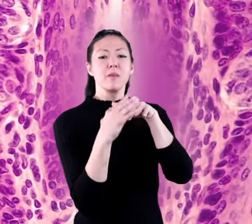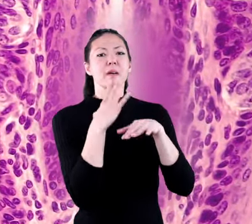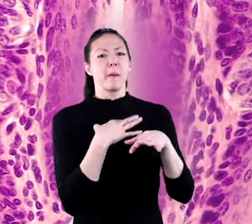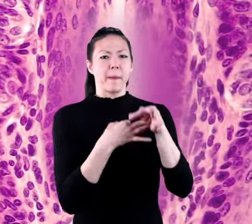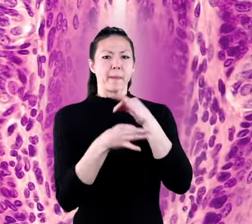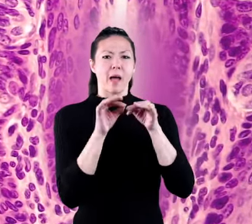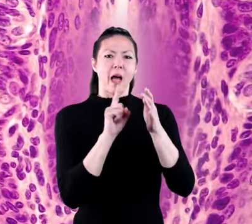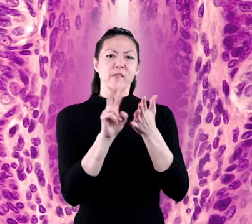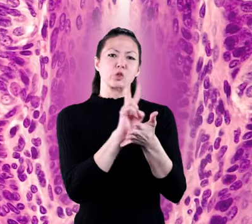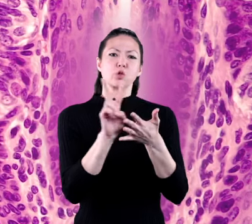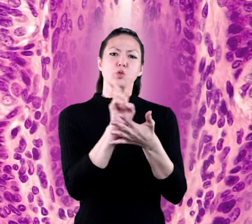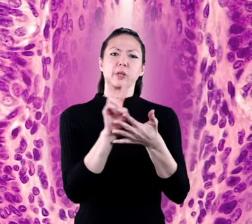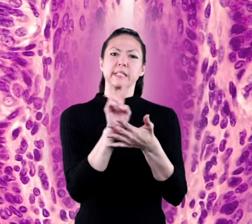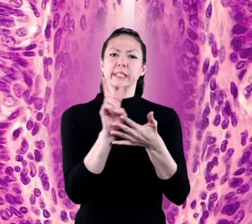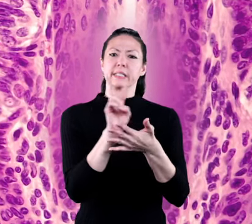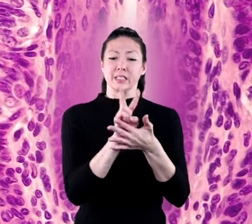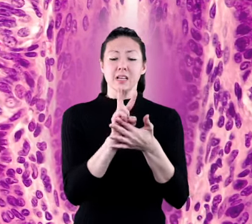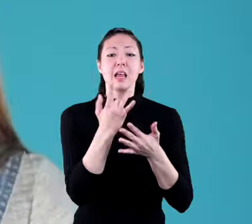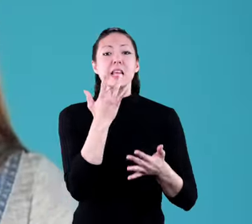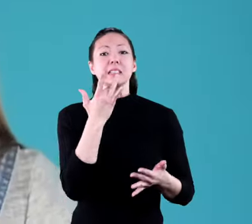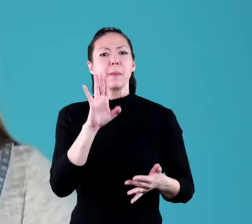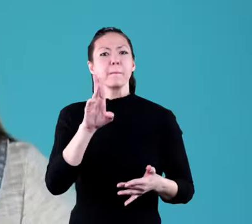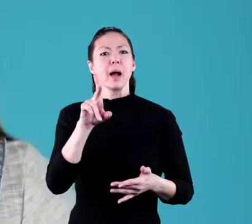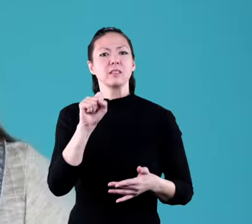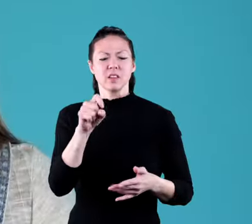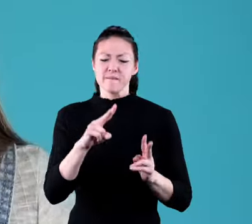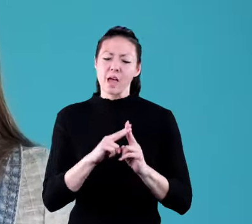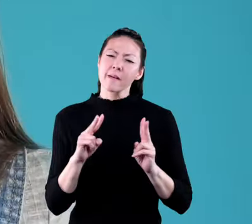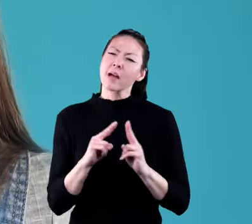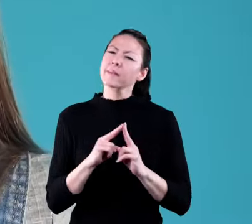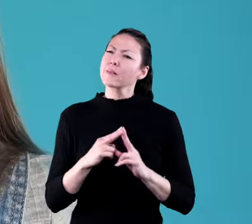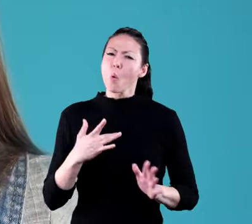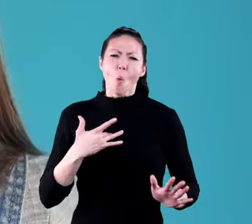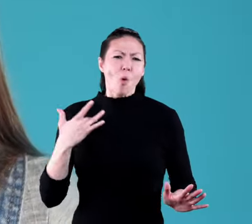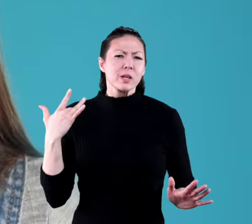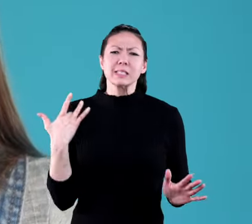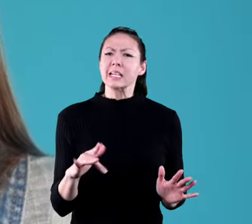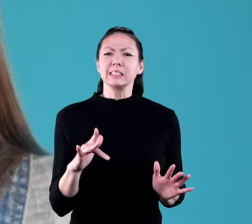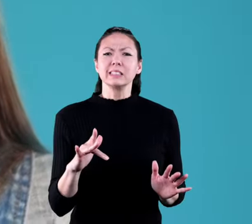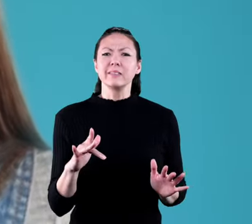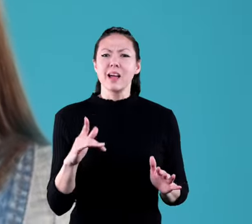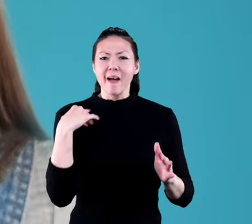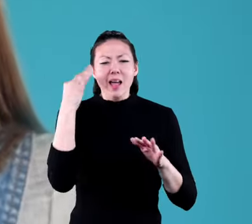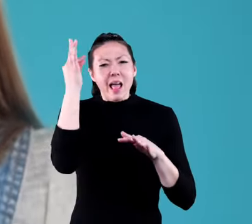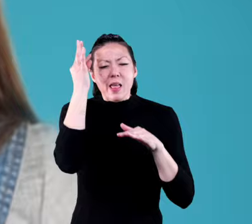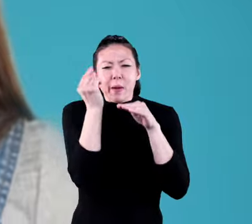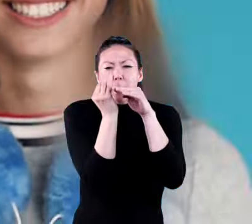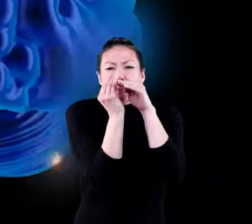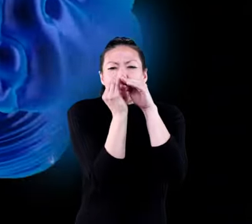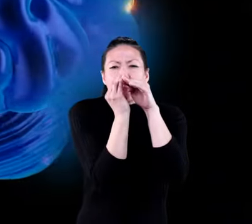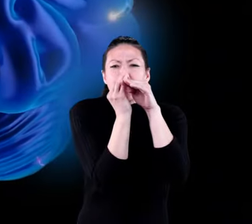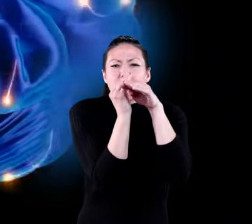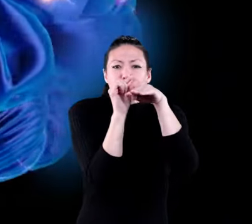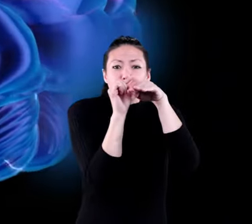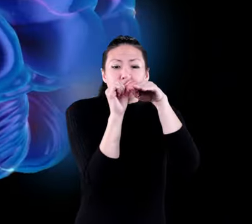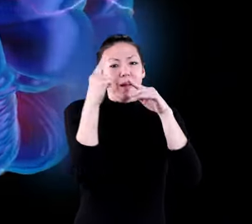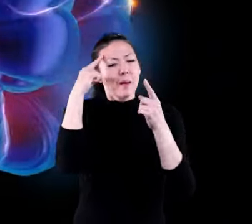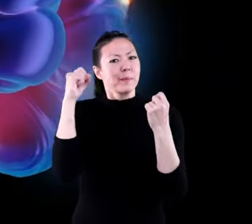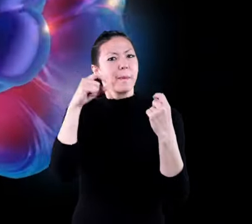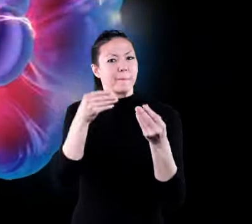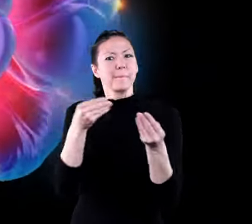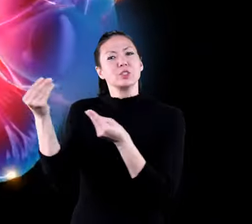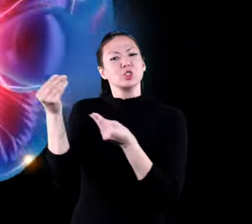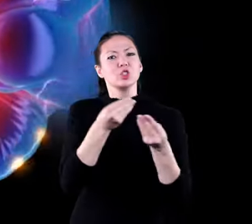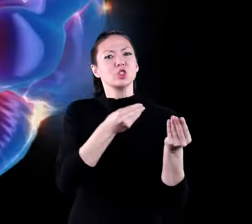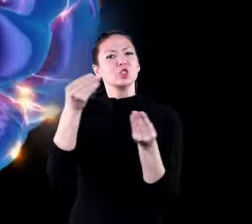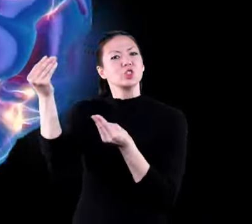replaced about every two weeks taste buds have very sensitive microscopic hairs on them which send messages to the